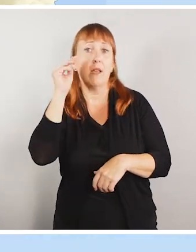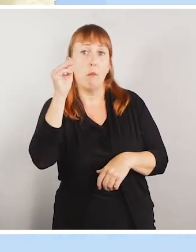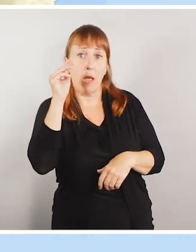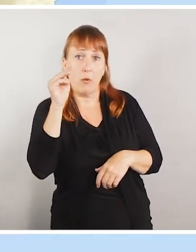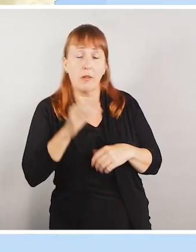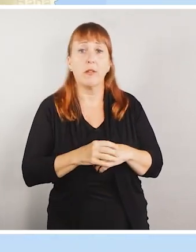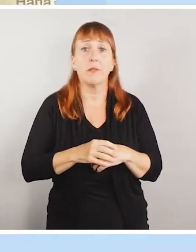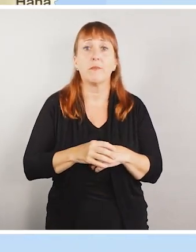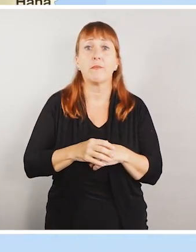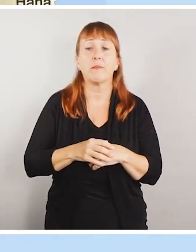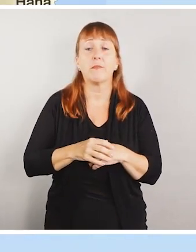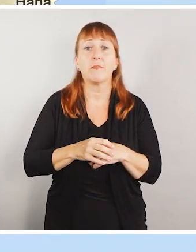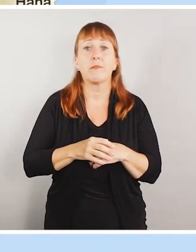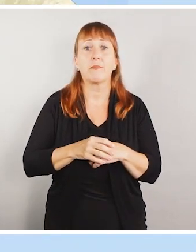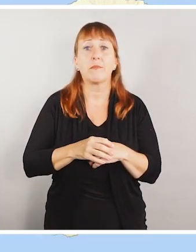Maui County,